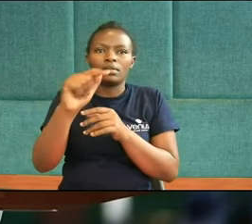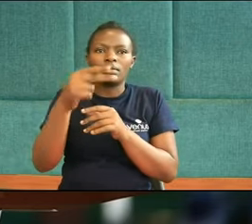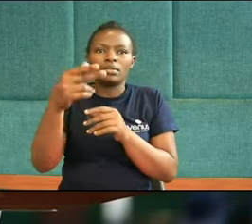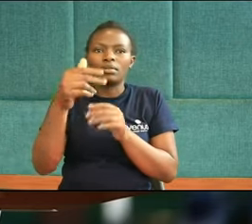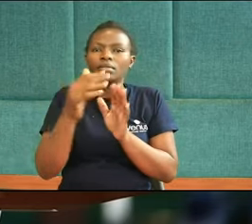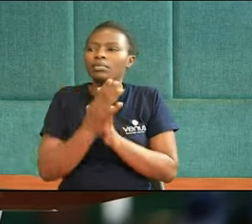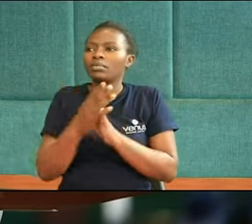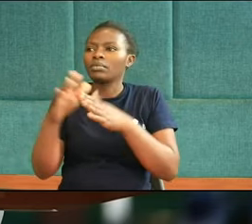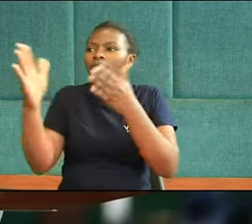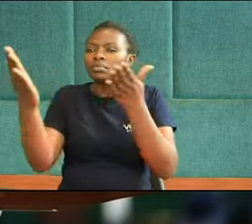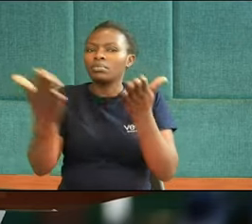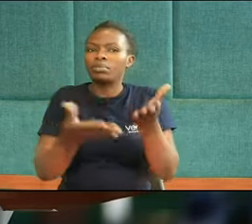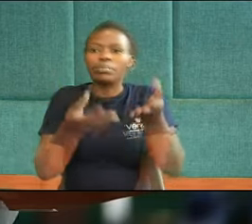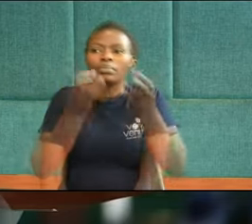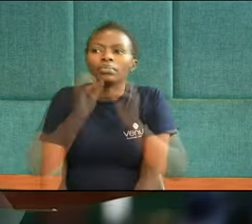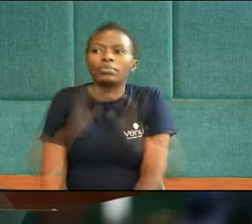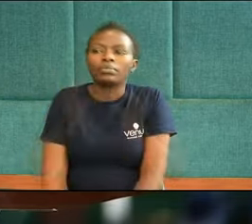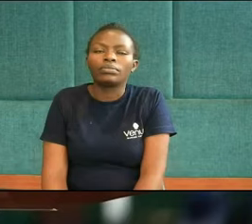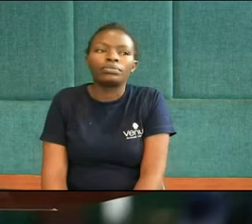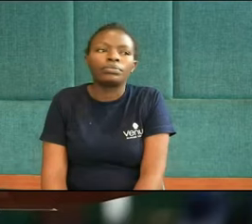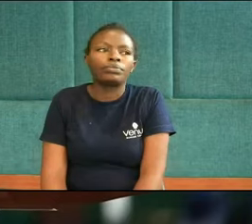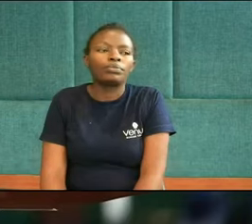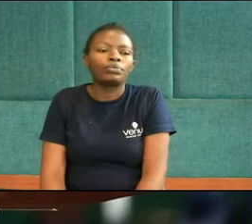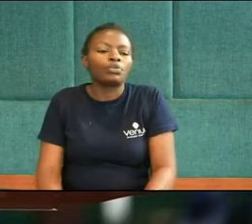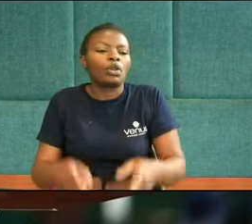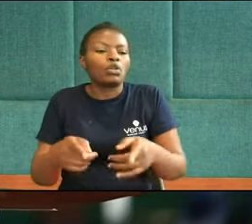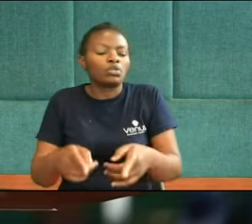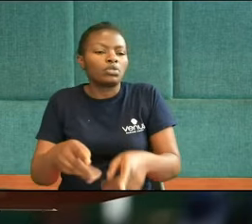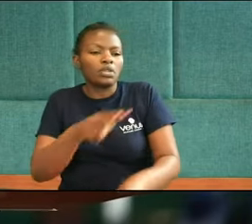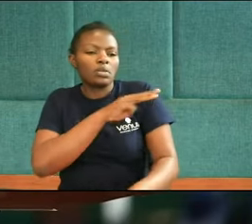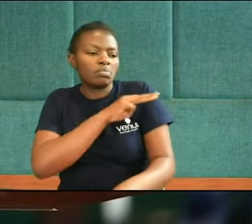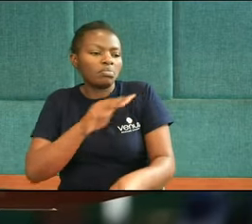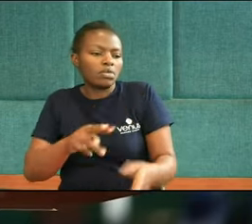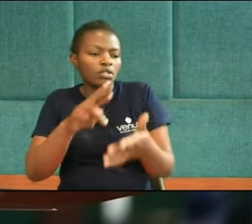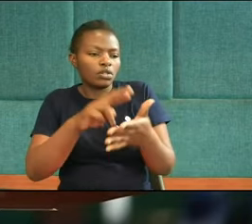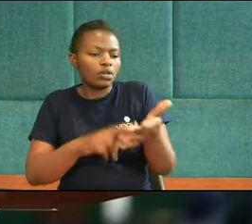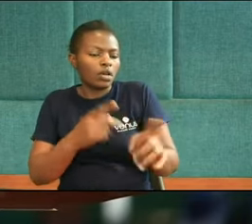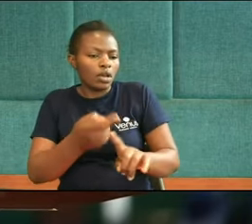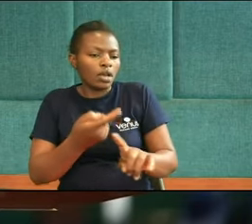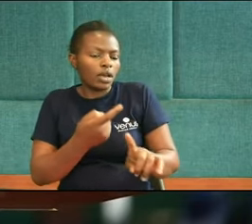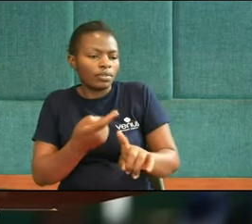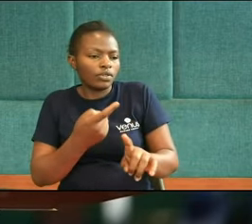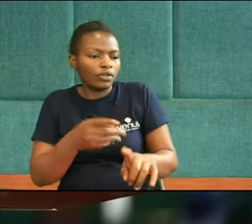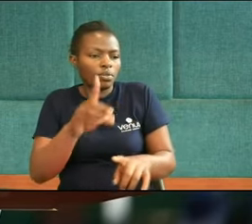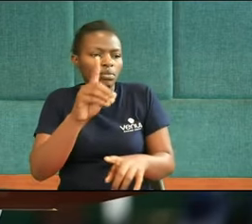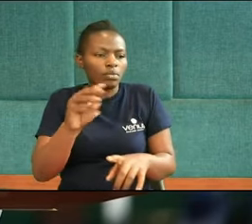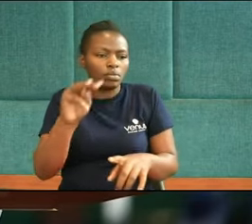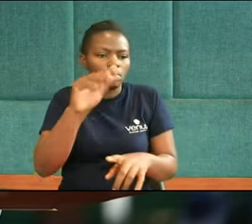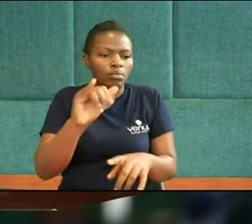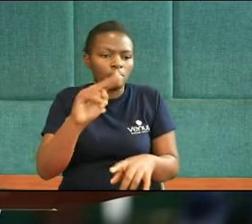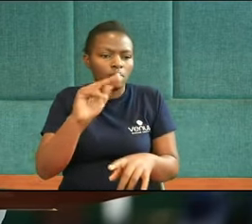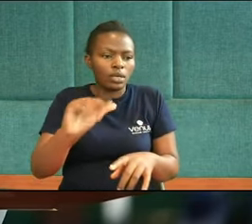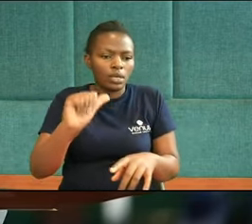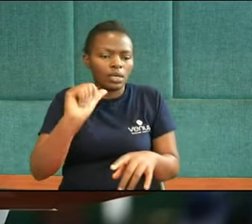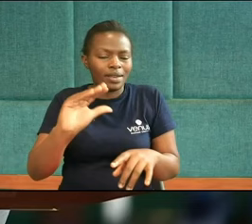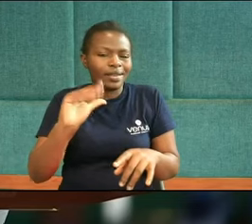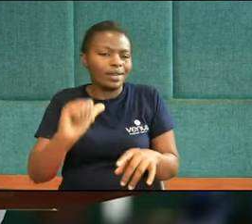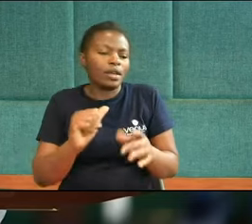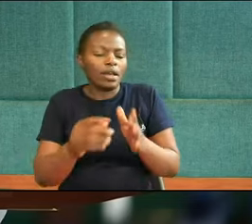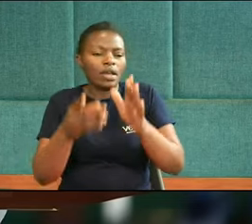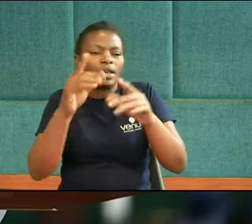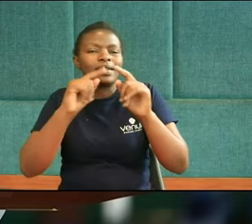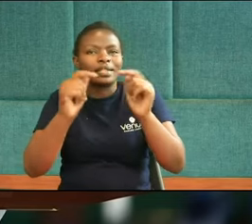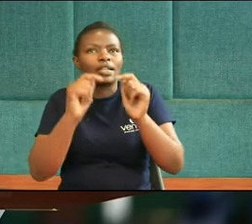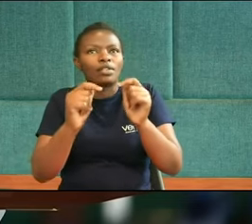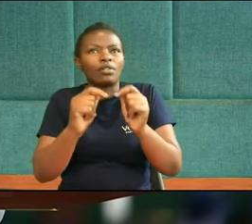Thank you, welcome, and be blessed. Today's mission reading comes from Dominica, and it's titled, Praying to Go to School, with our main